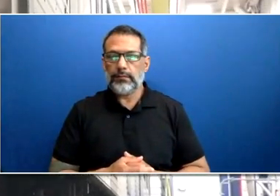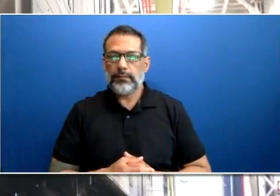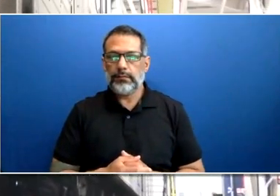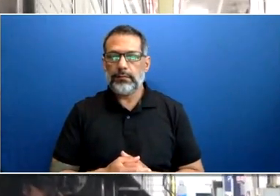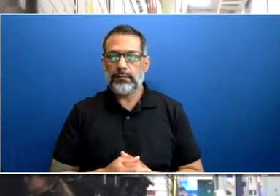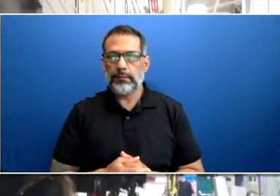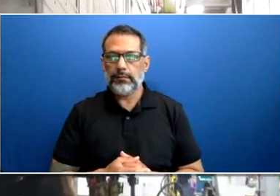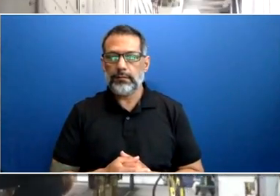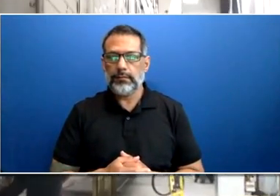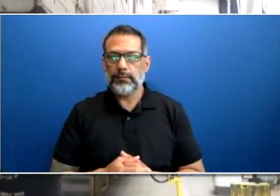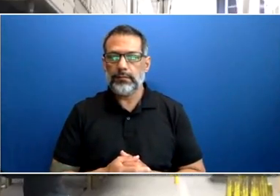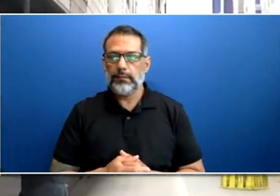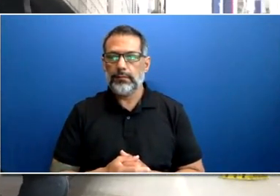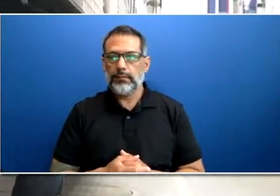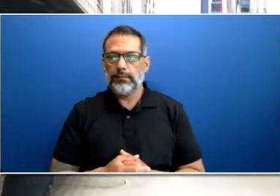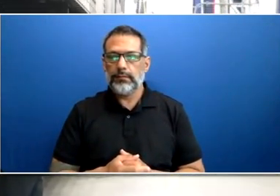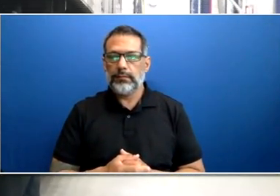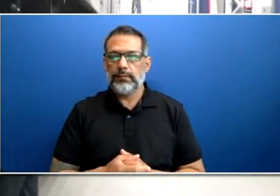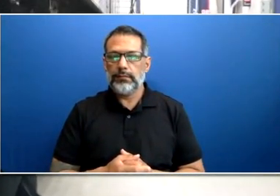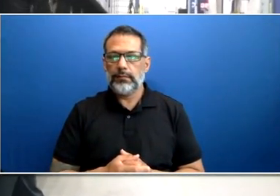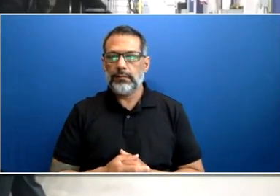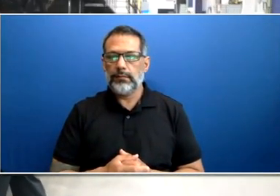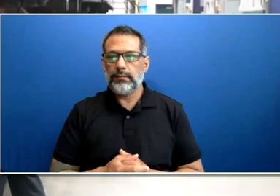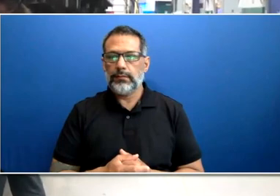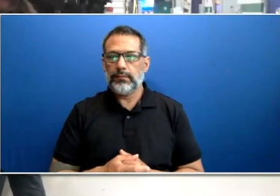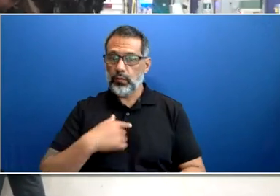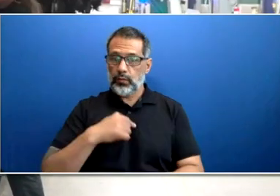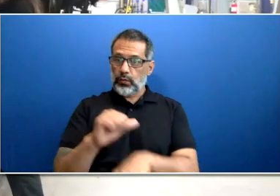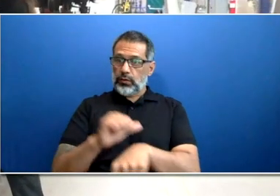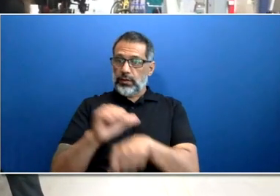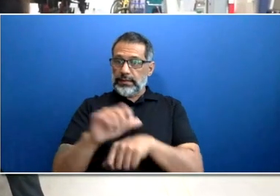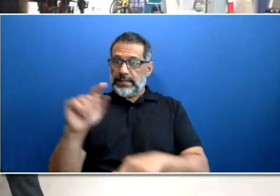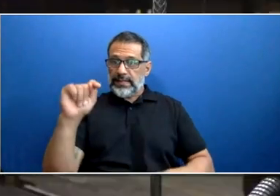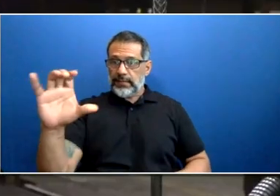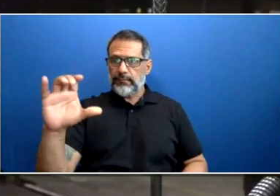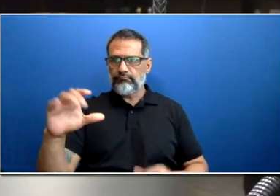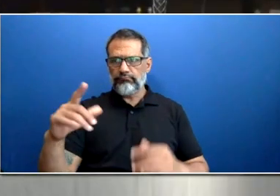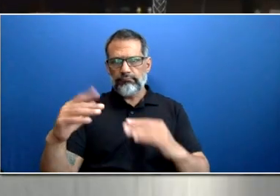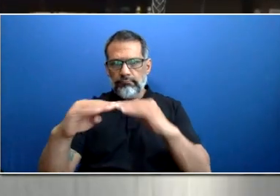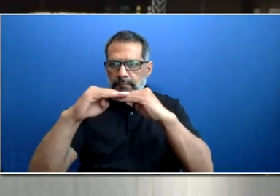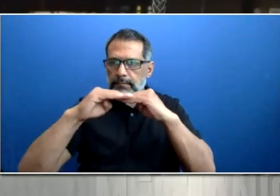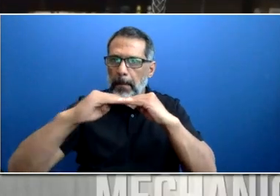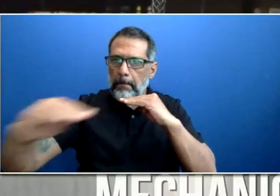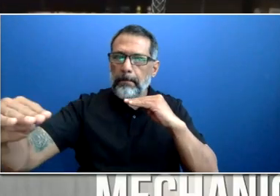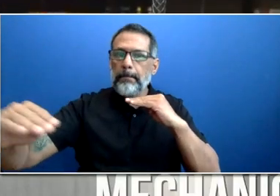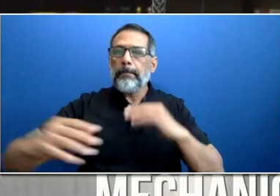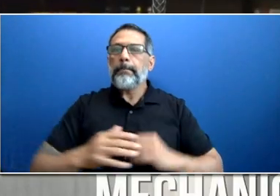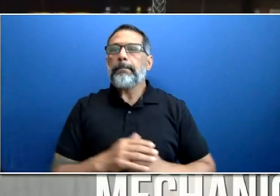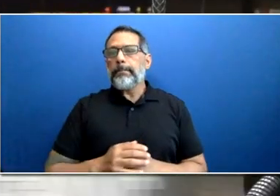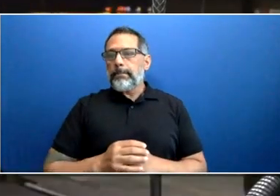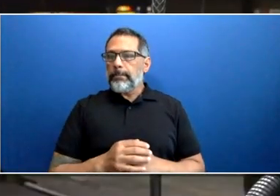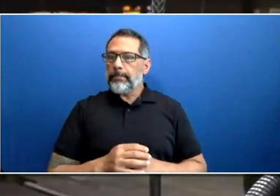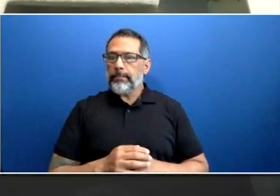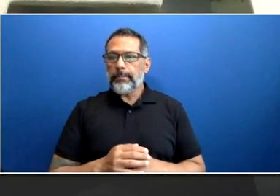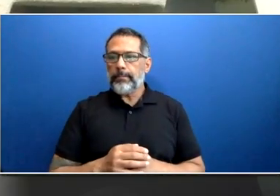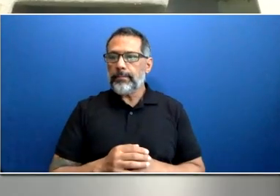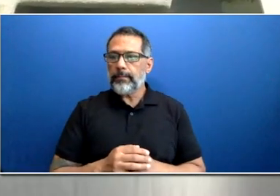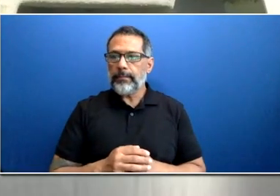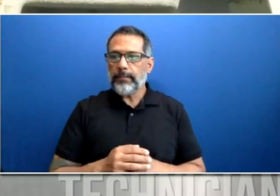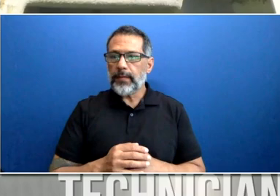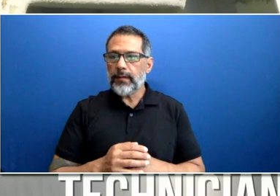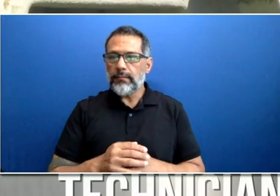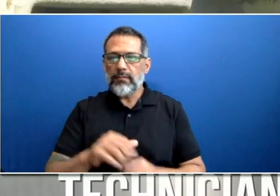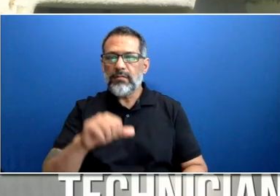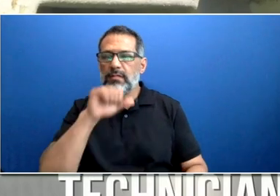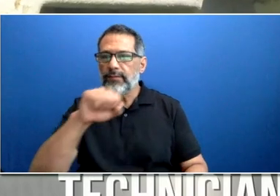Working for the TTC is very stable. It's an industry that will continue to grow. One of the things I love about the company is that you can move up. Our